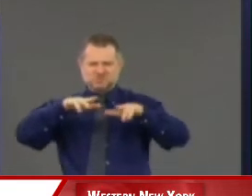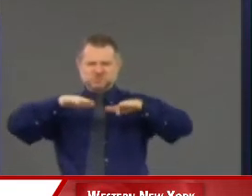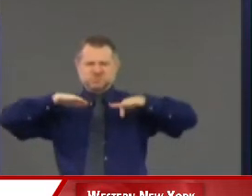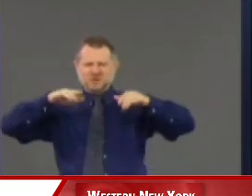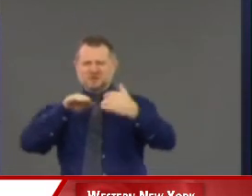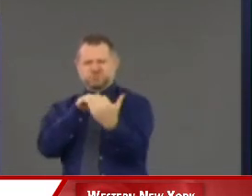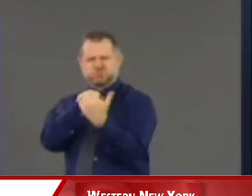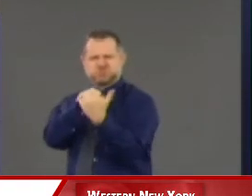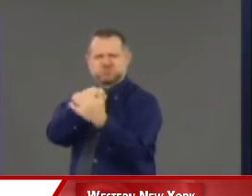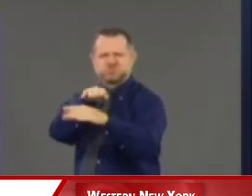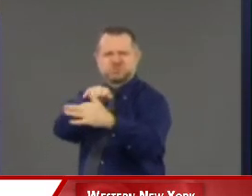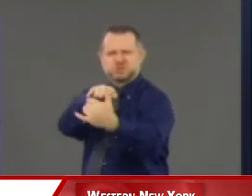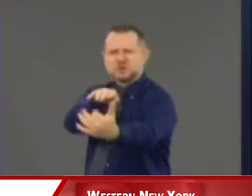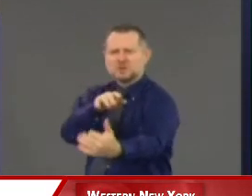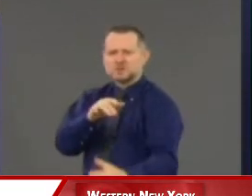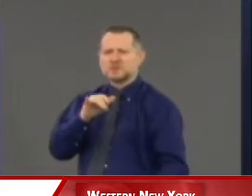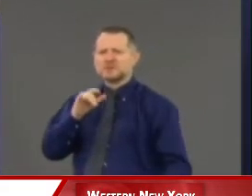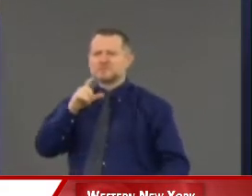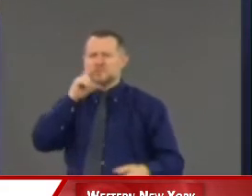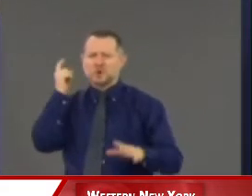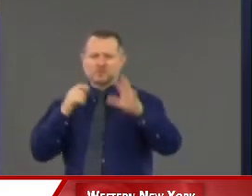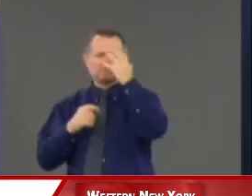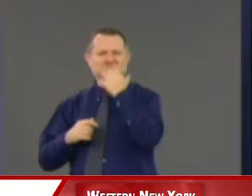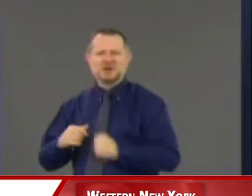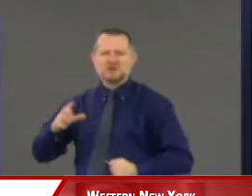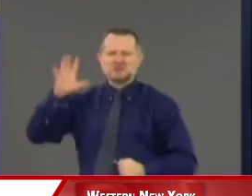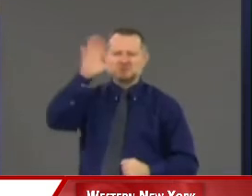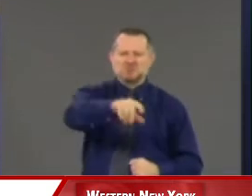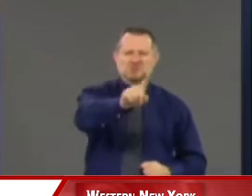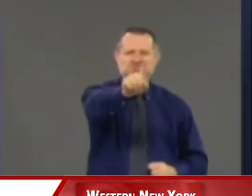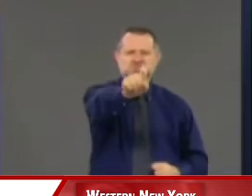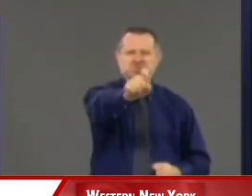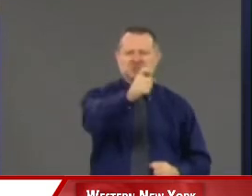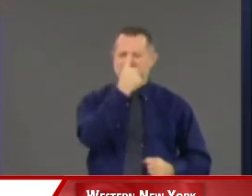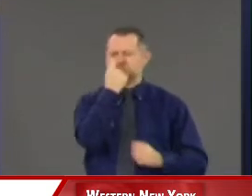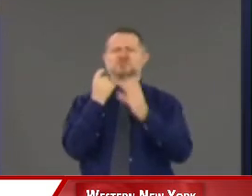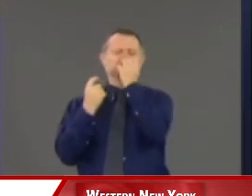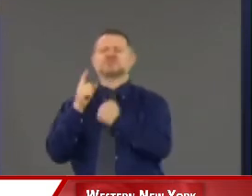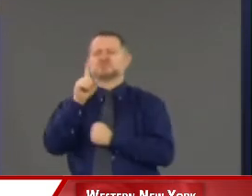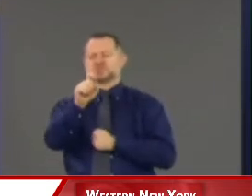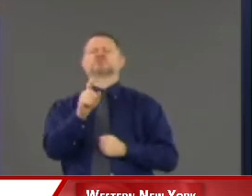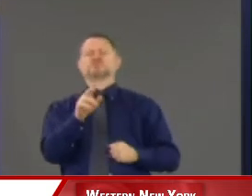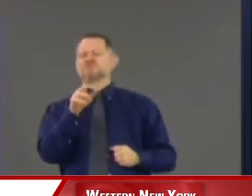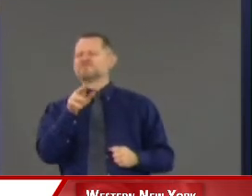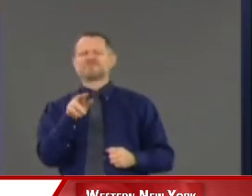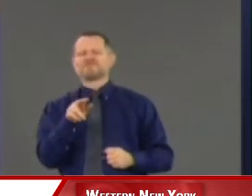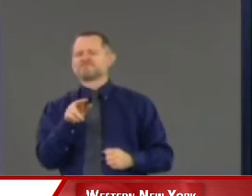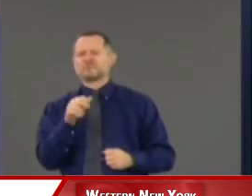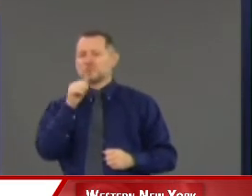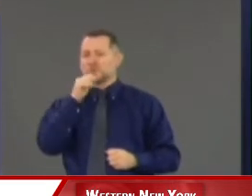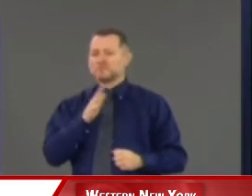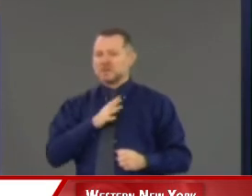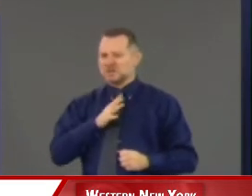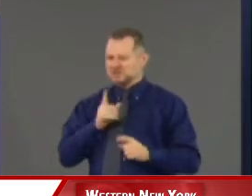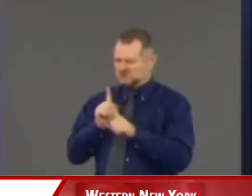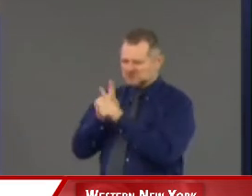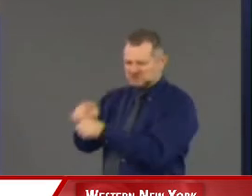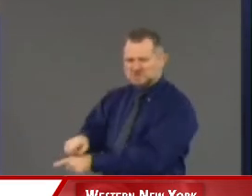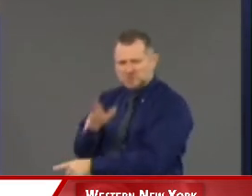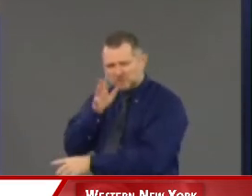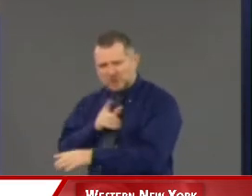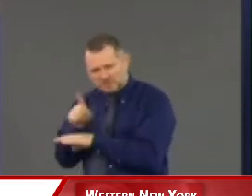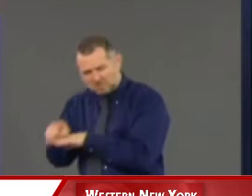down off a person to pepper spray them. Throwing a woman to the ground. It's on video.